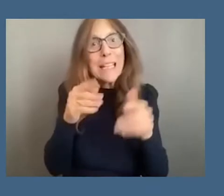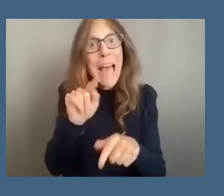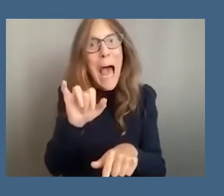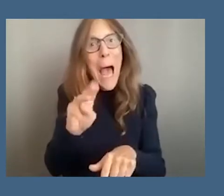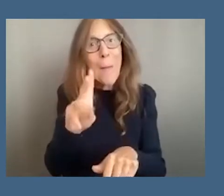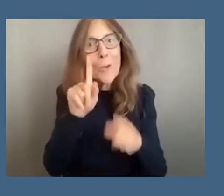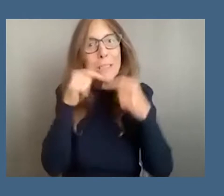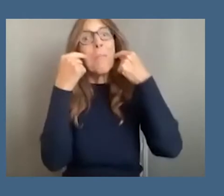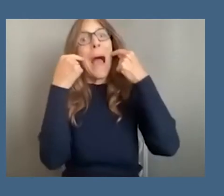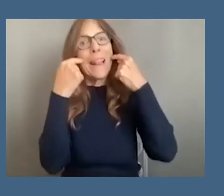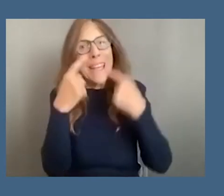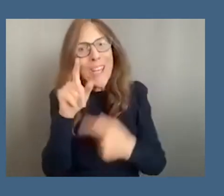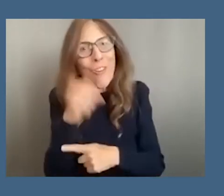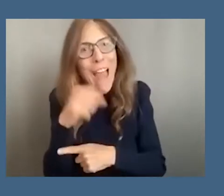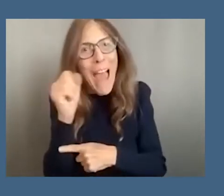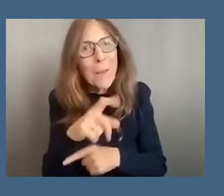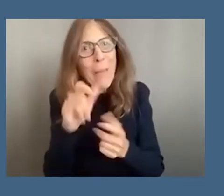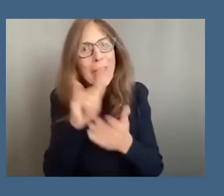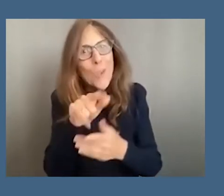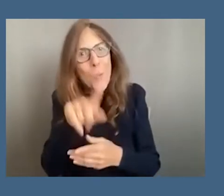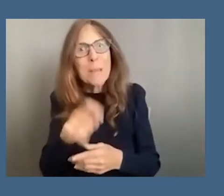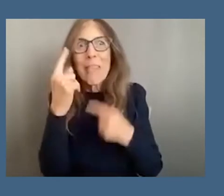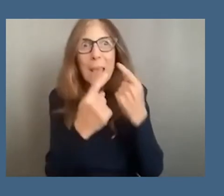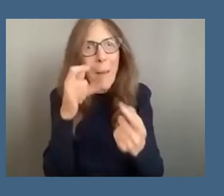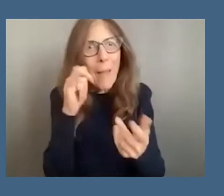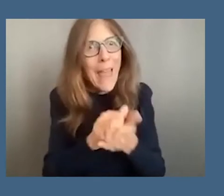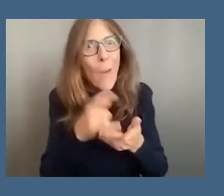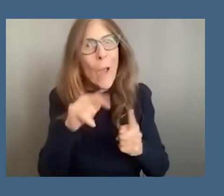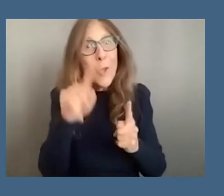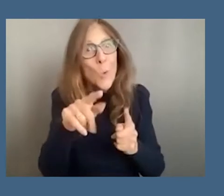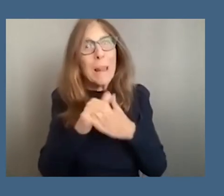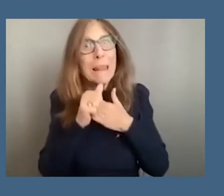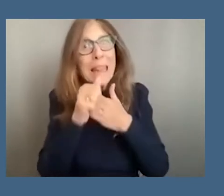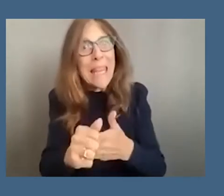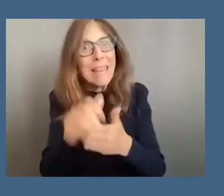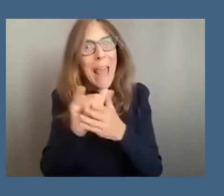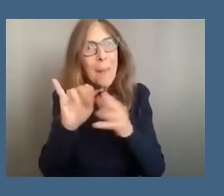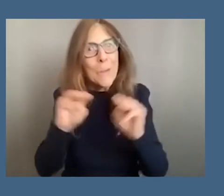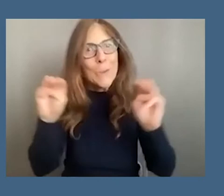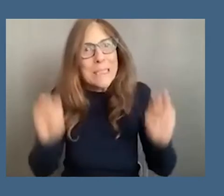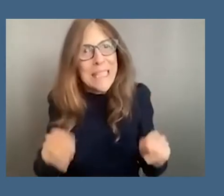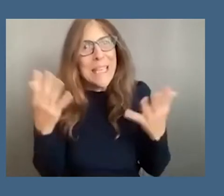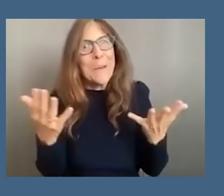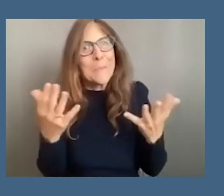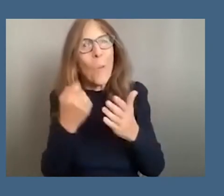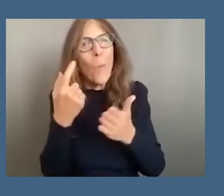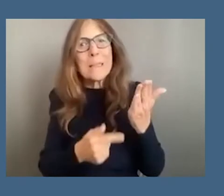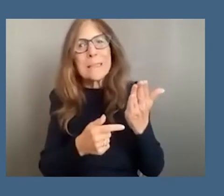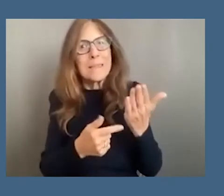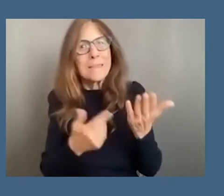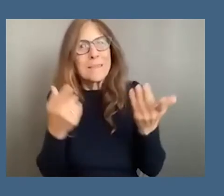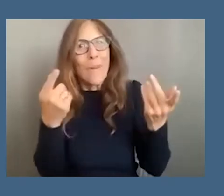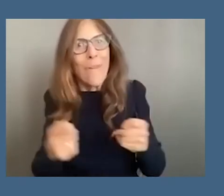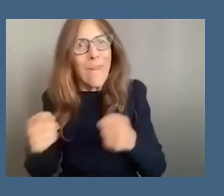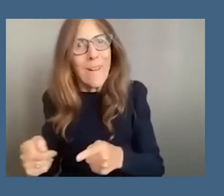nodding about this you must think about this as you lead a museum so yeah what's the power behind this no